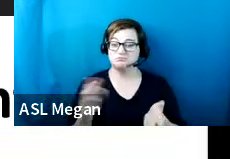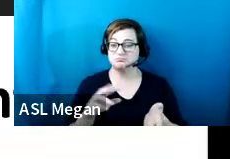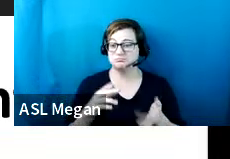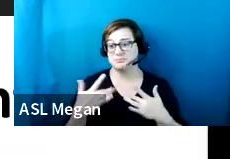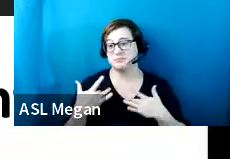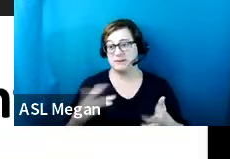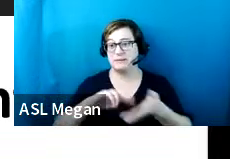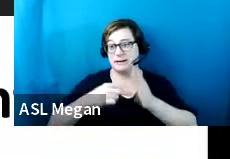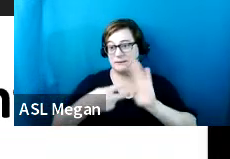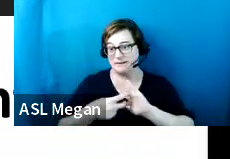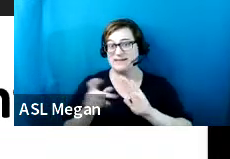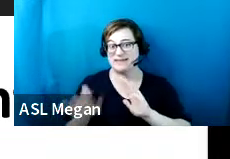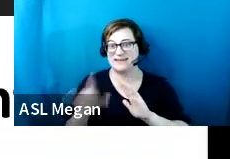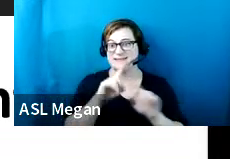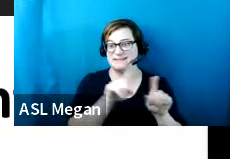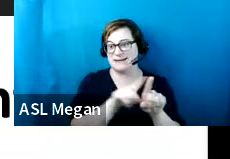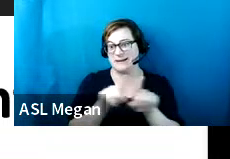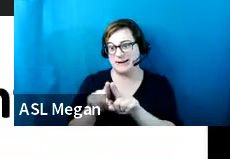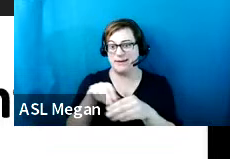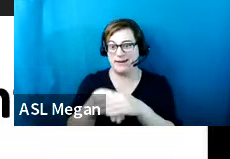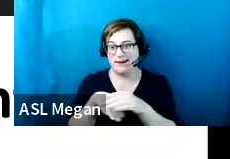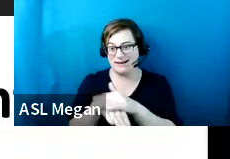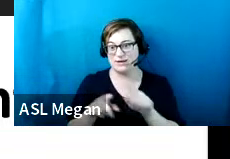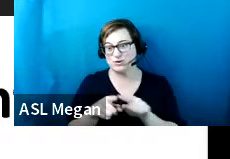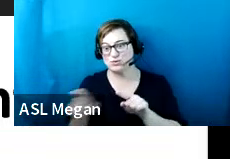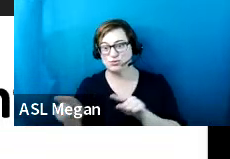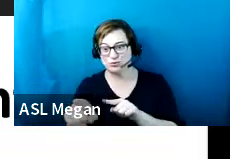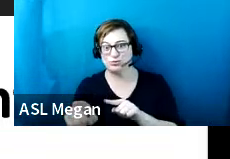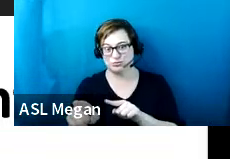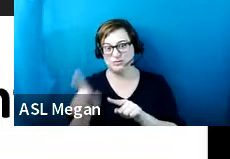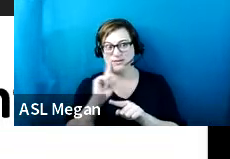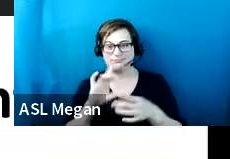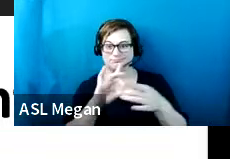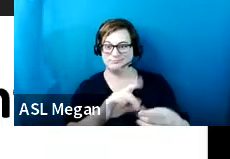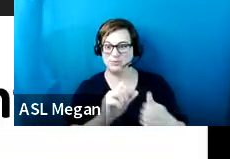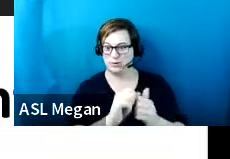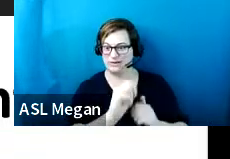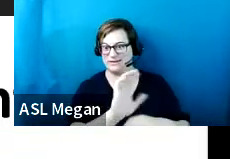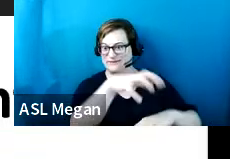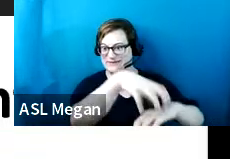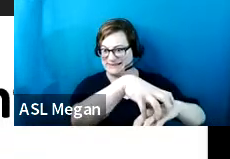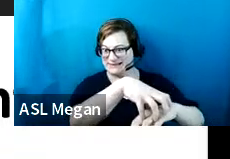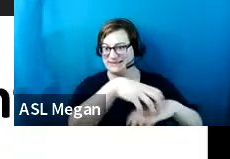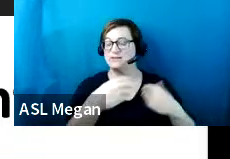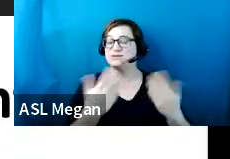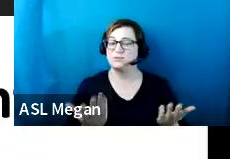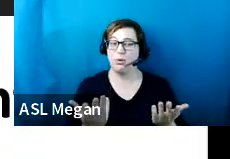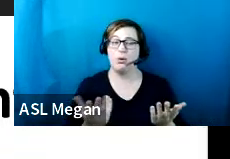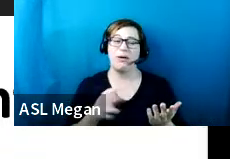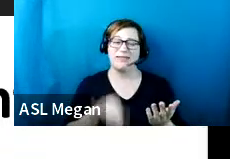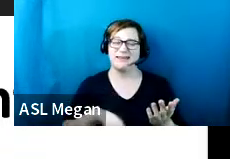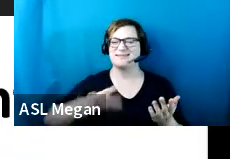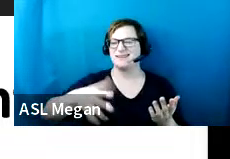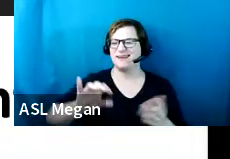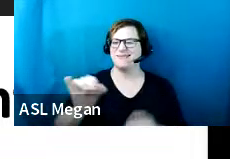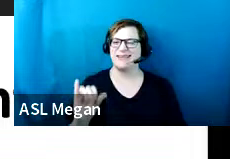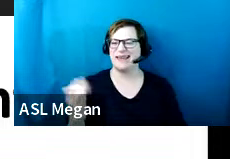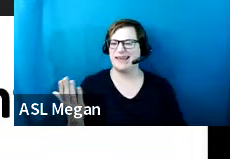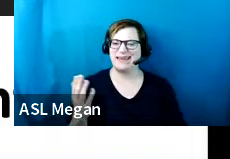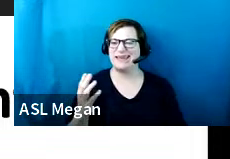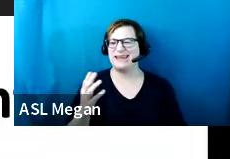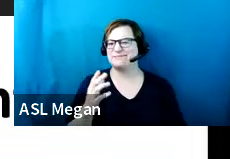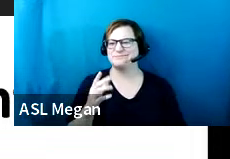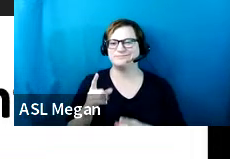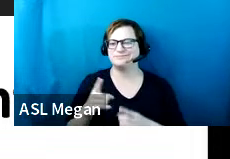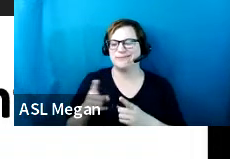going to be the accessible route that is serving the facility. So this would be kind of like a site arrival